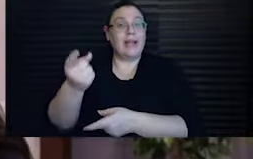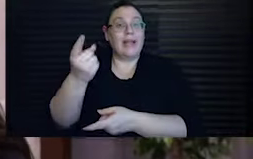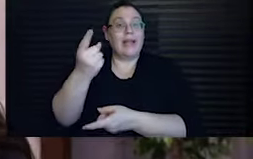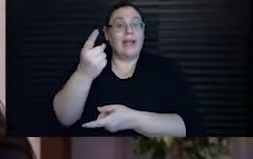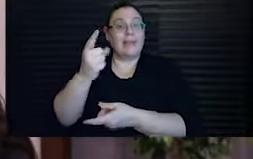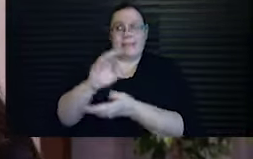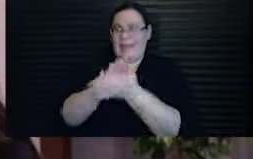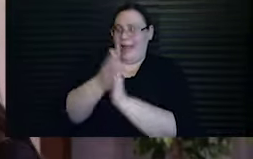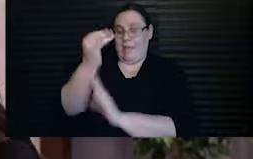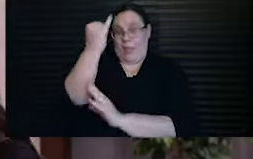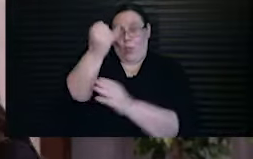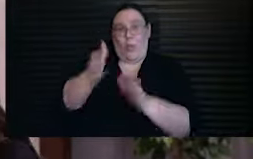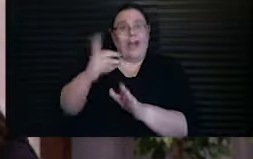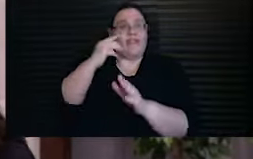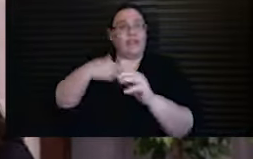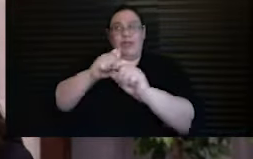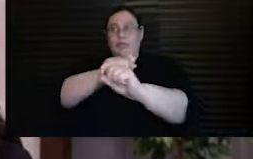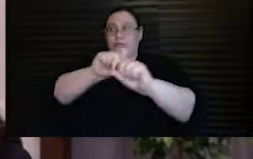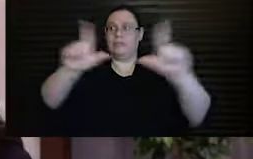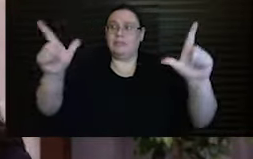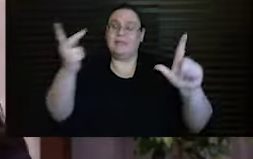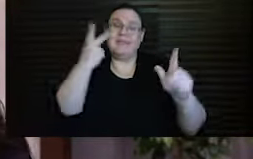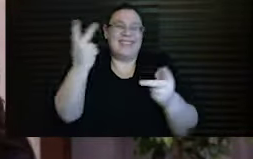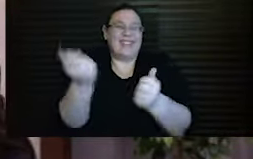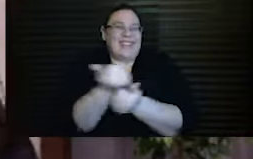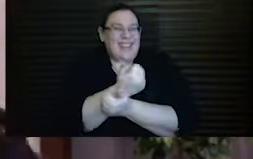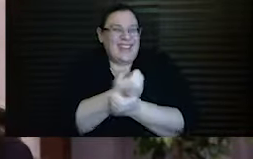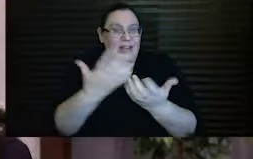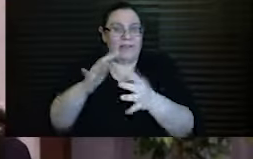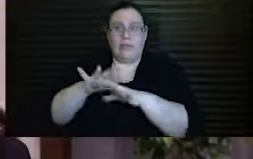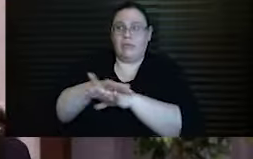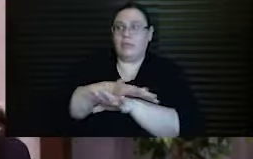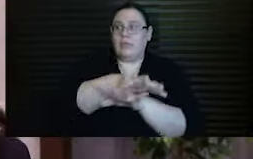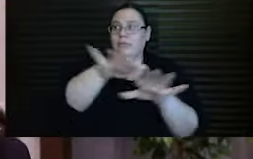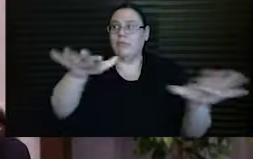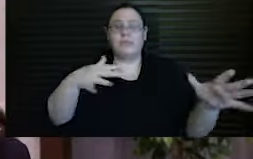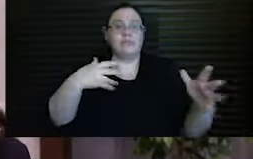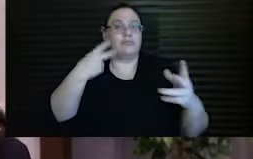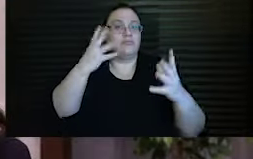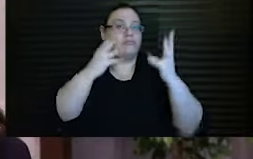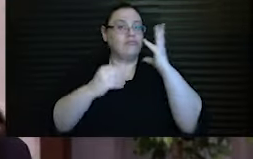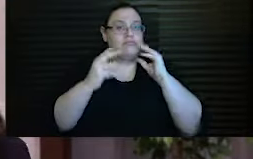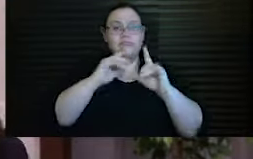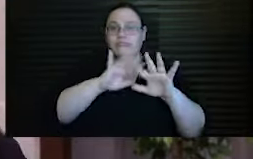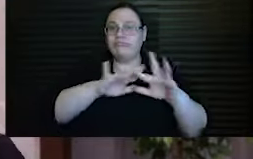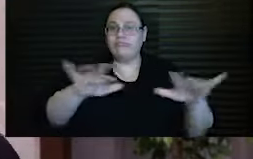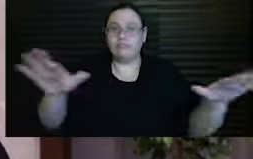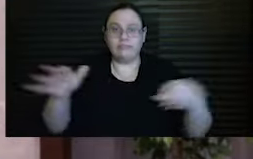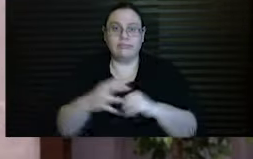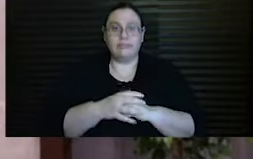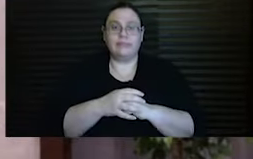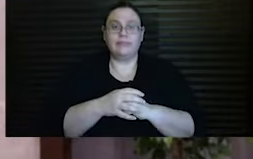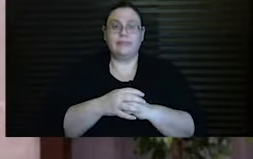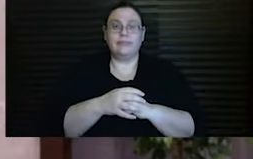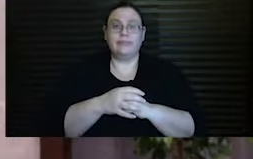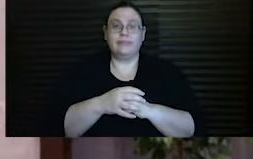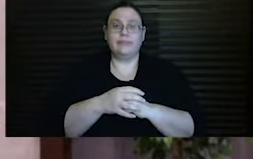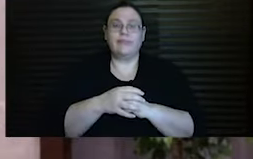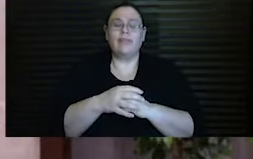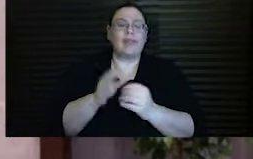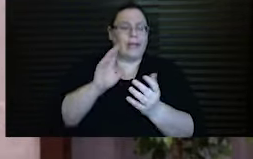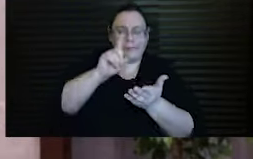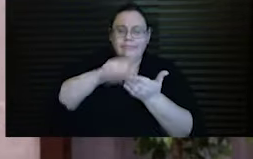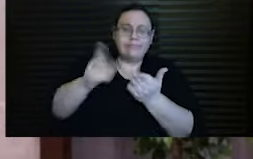a frame for everything that I was seeing and encountering. I turned back to some early